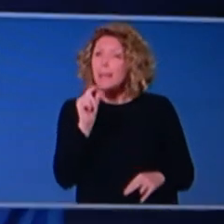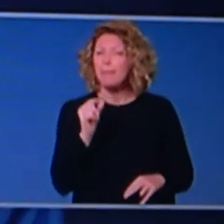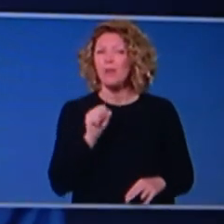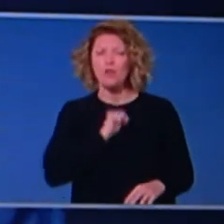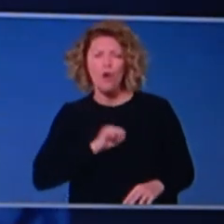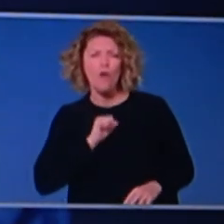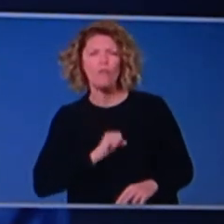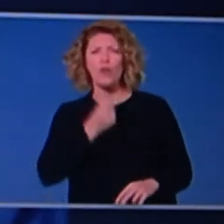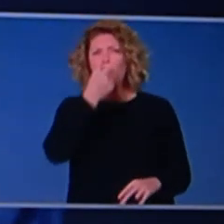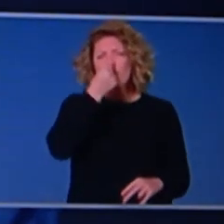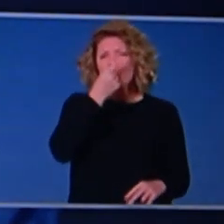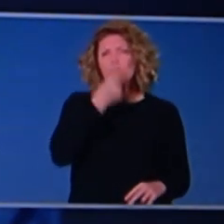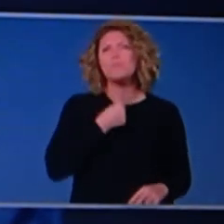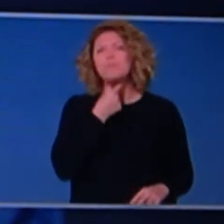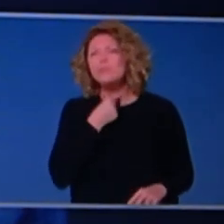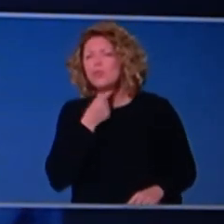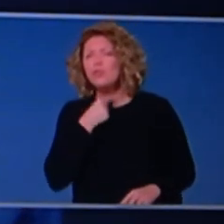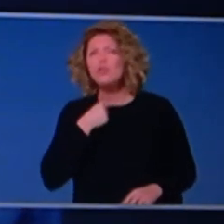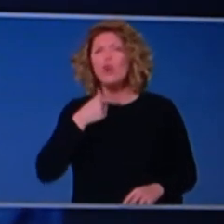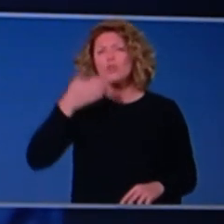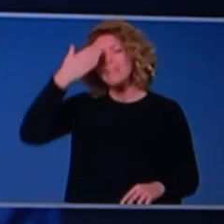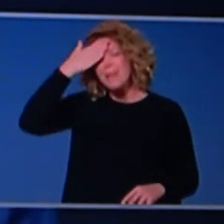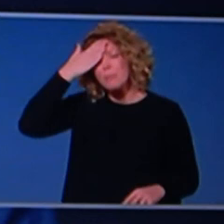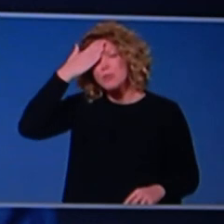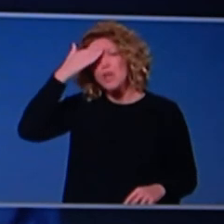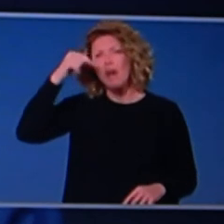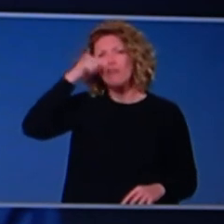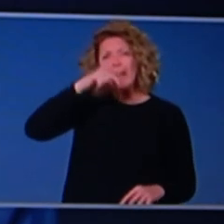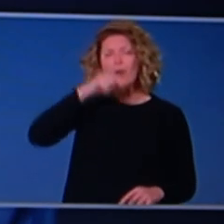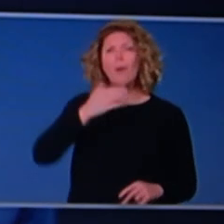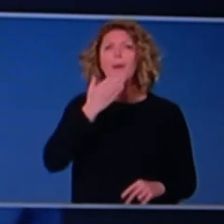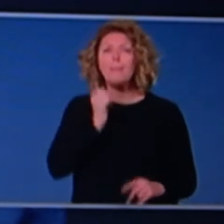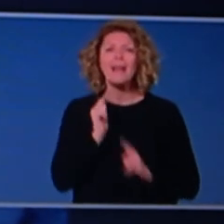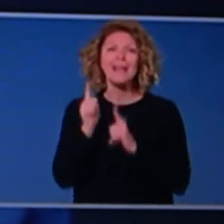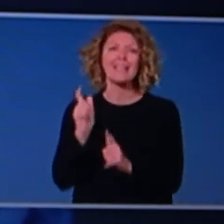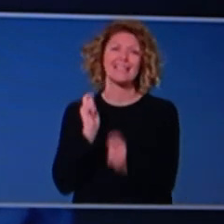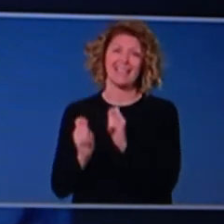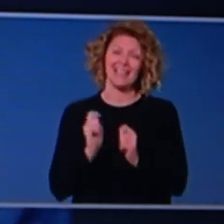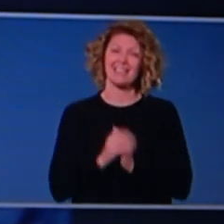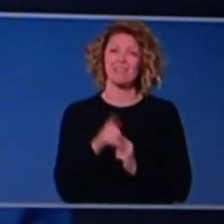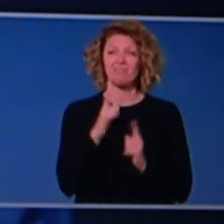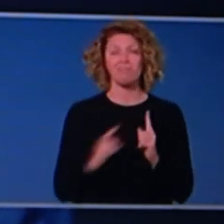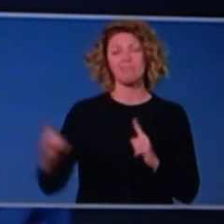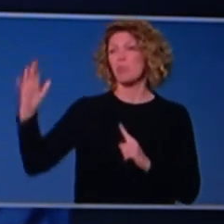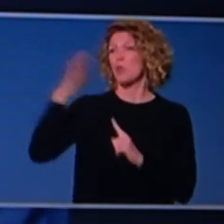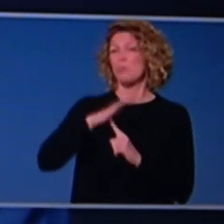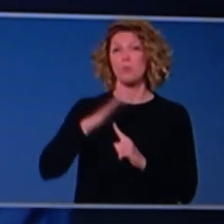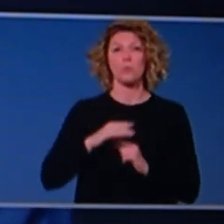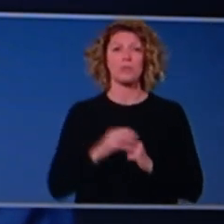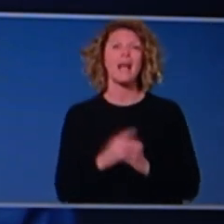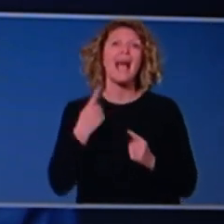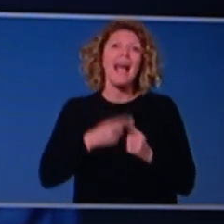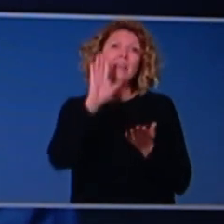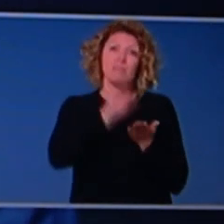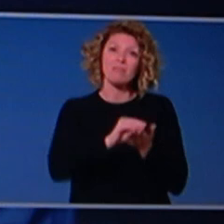cough or a cold or a sore throat or a temperature or a runny nose, please get tested. That plus downloading